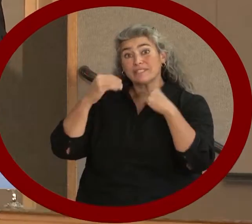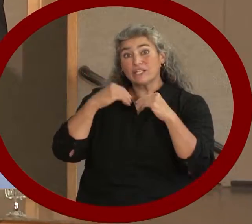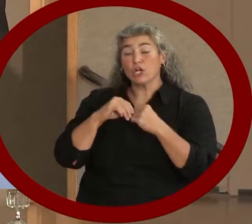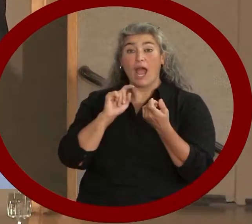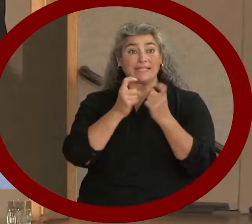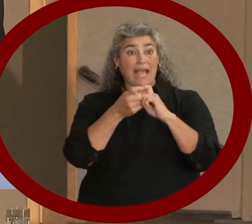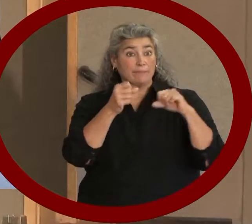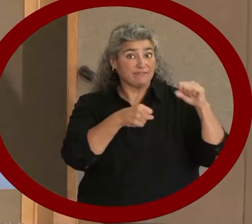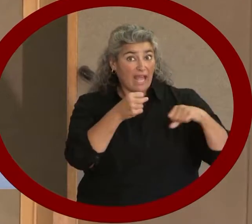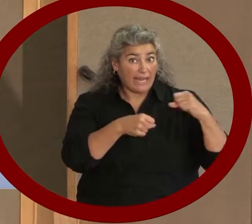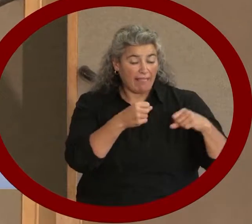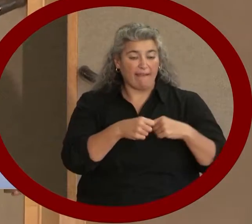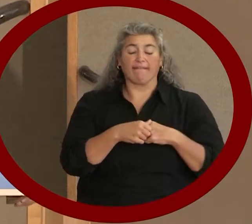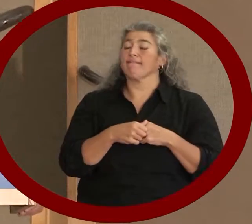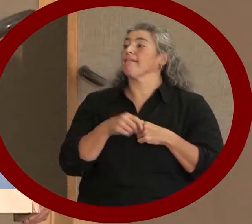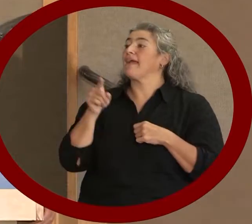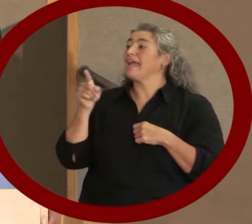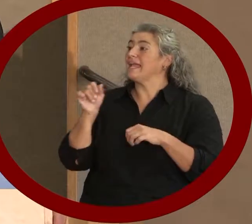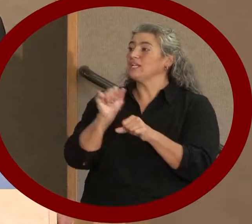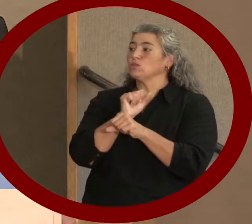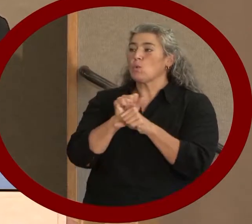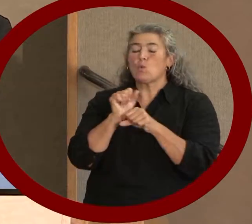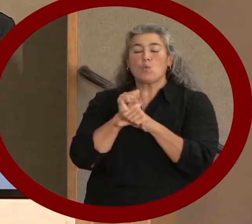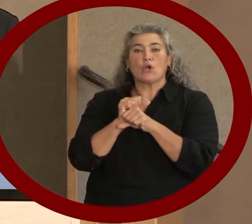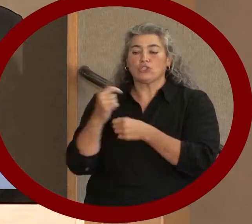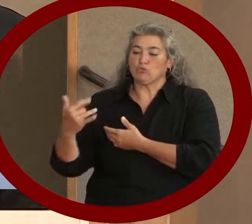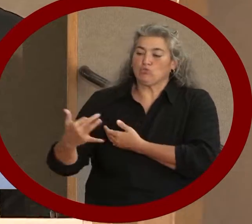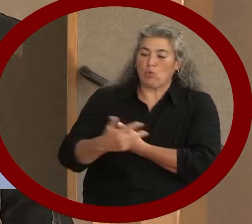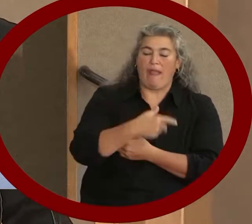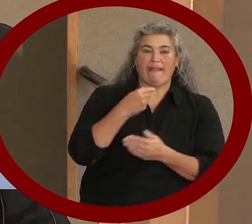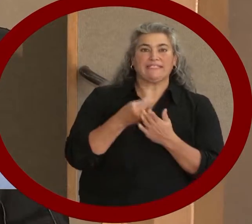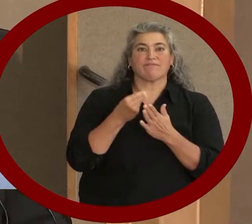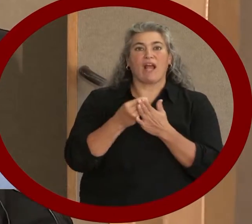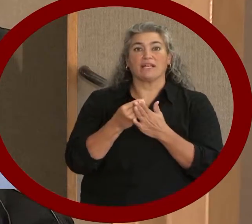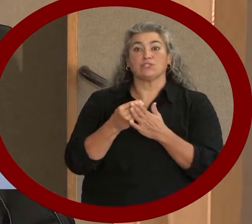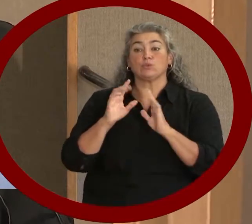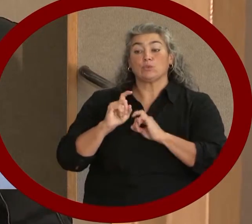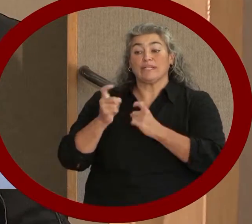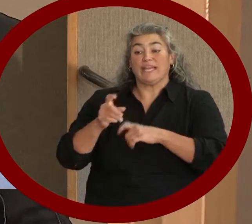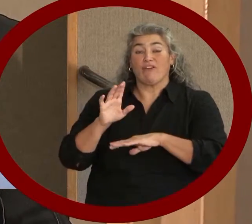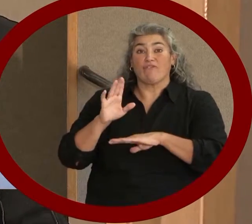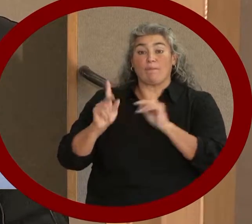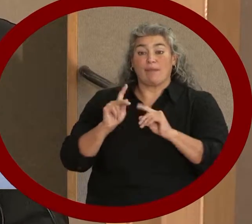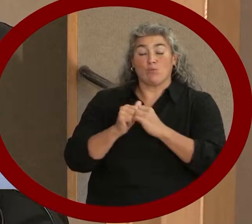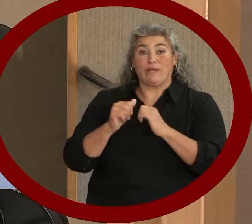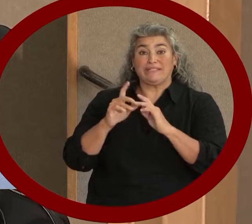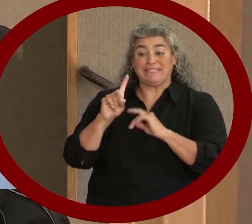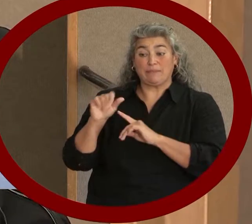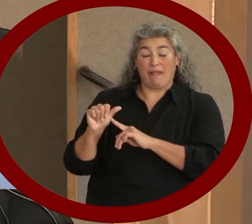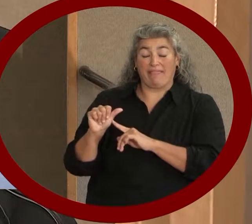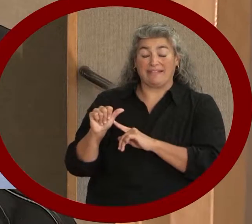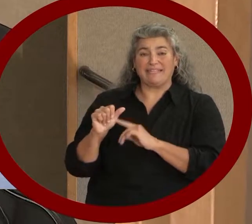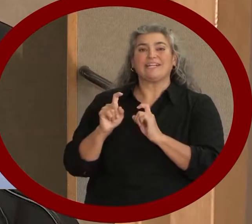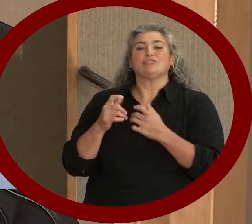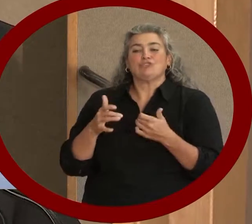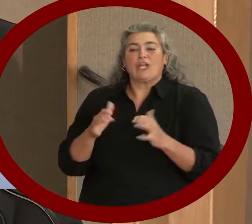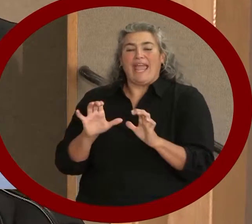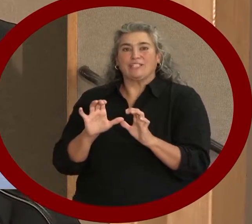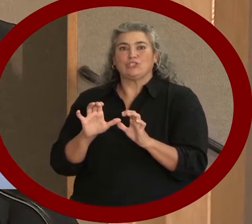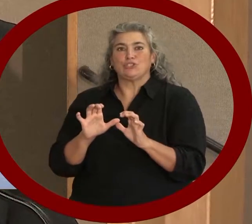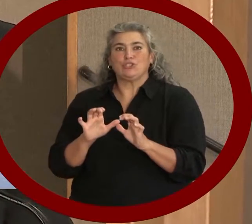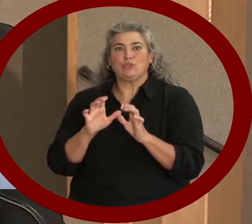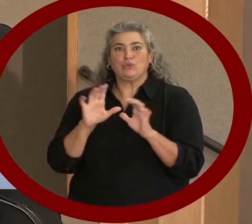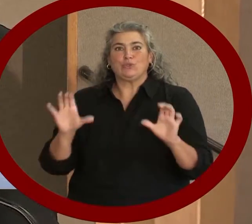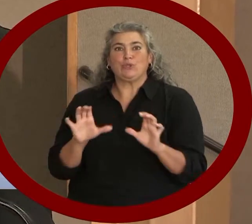programs. He has worked to raise the funding needs to give children with disabilities a chance to participate in adaptive ski trips.